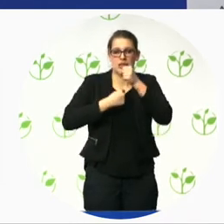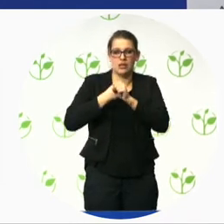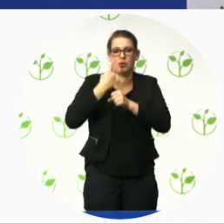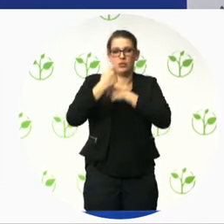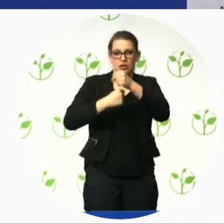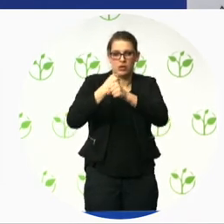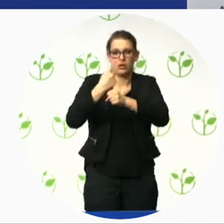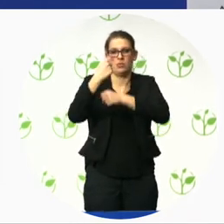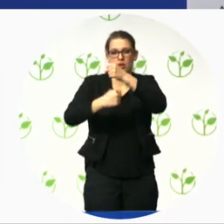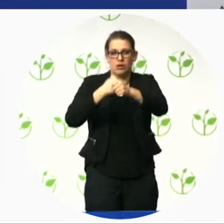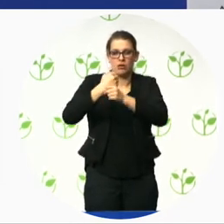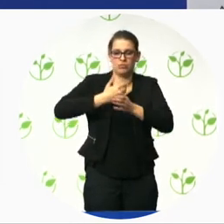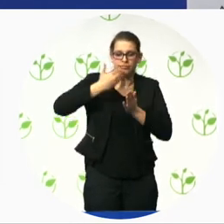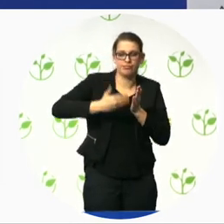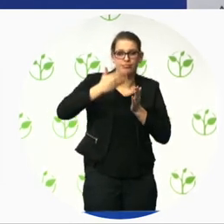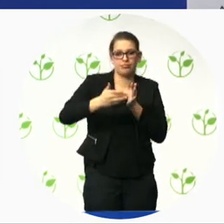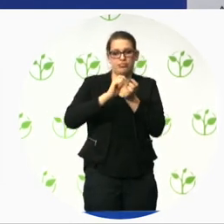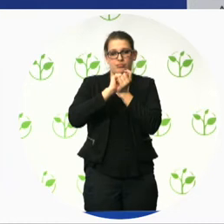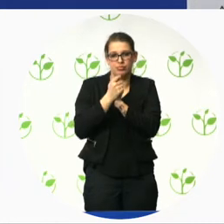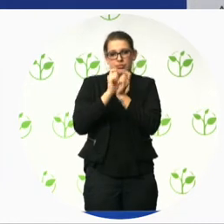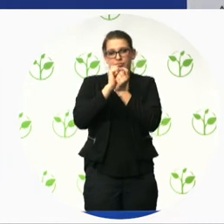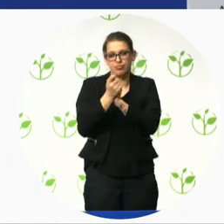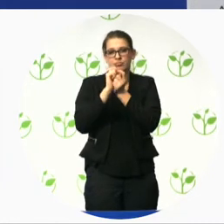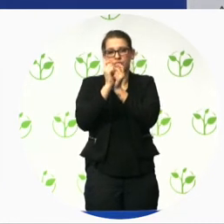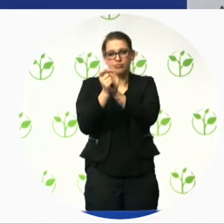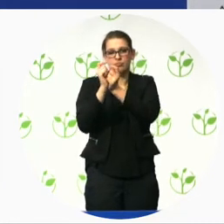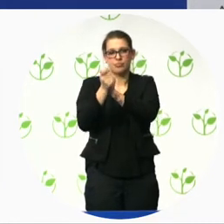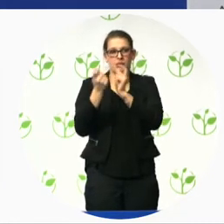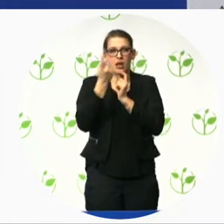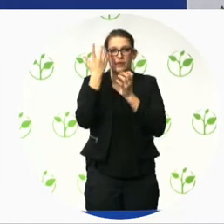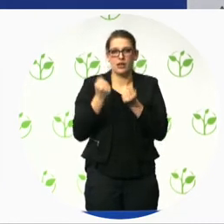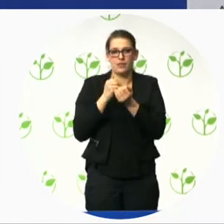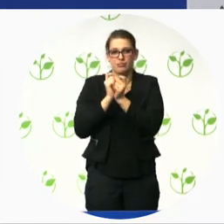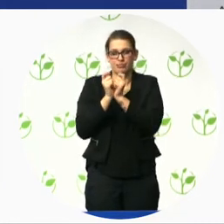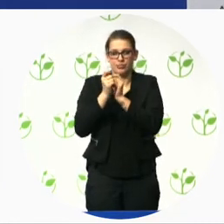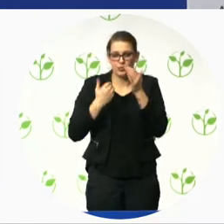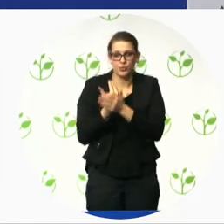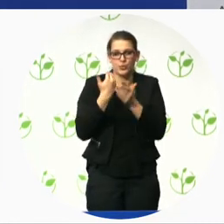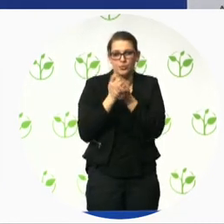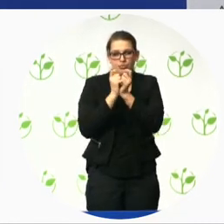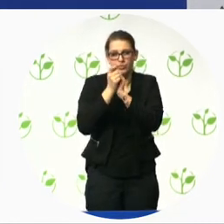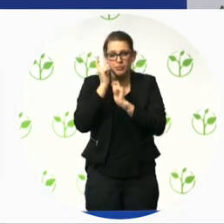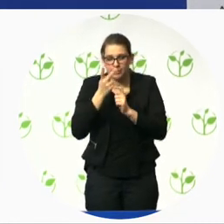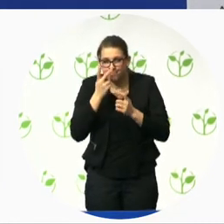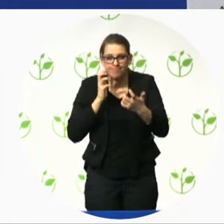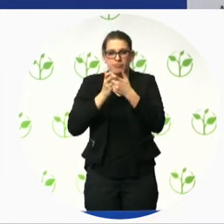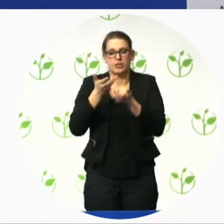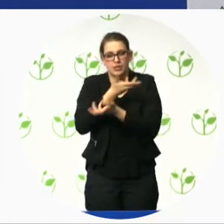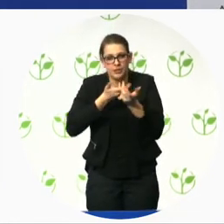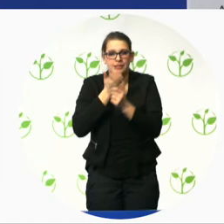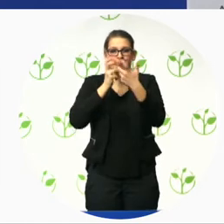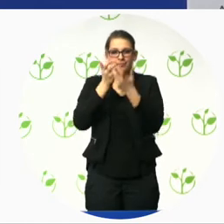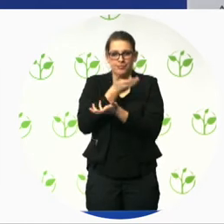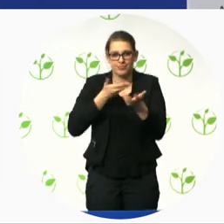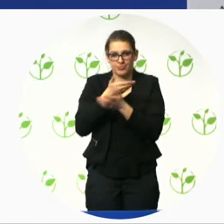so all those technical regulations are in a package of norms